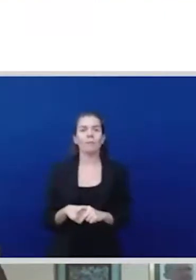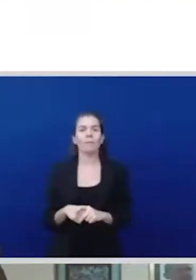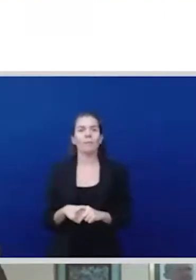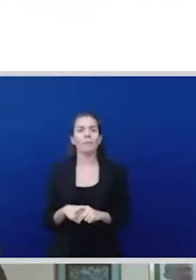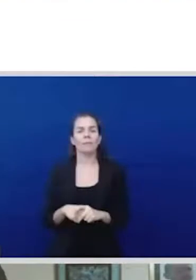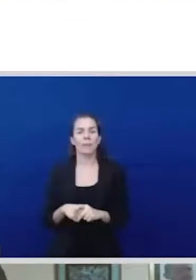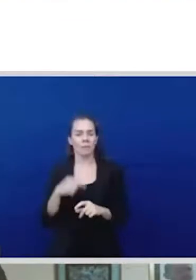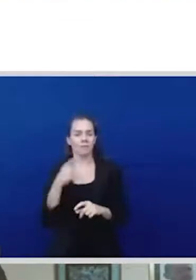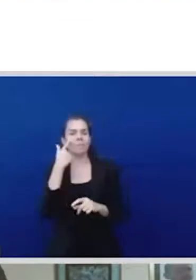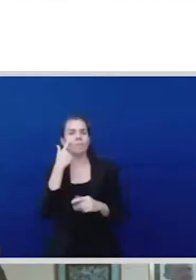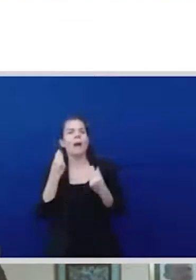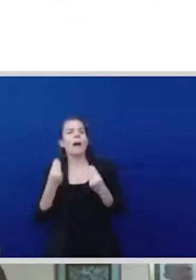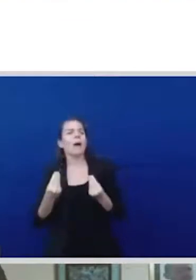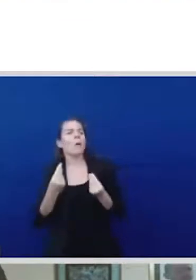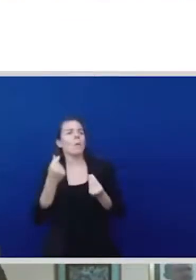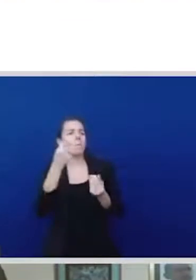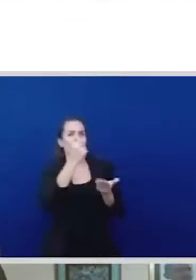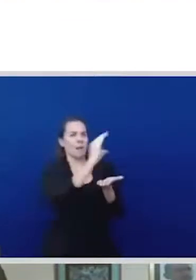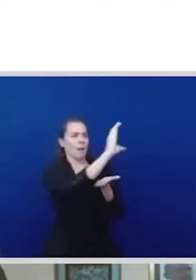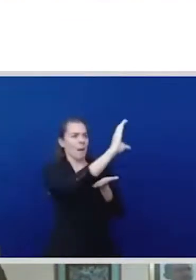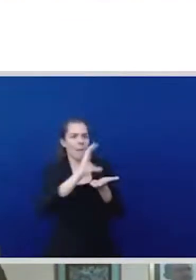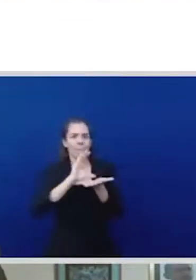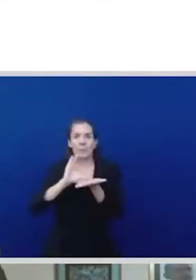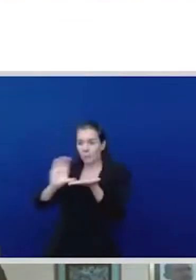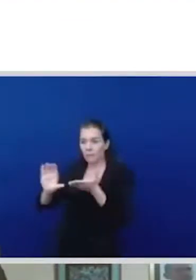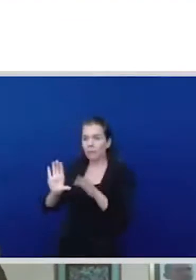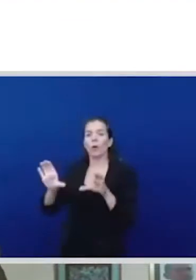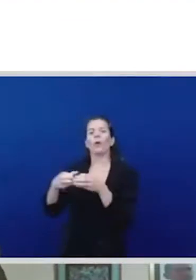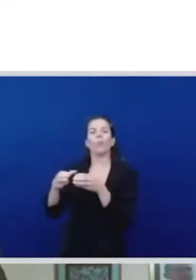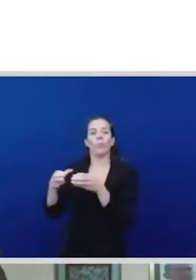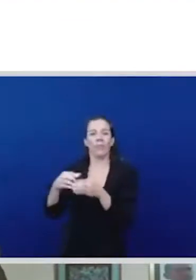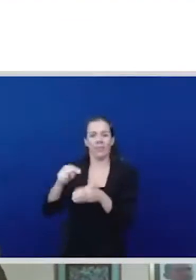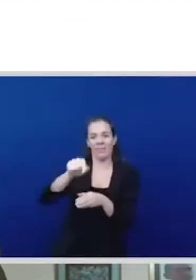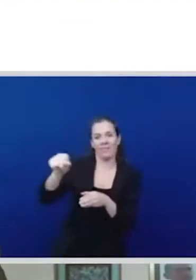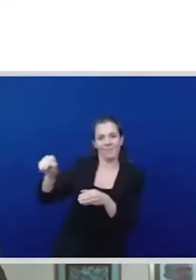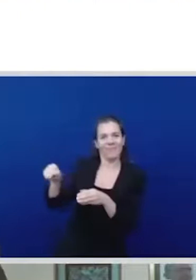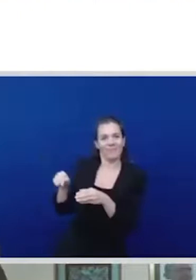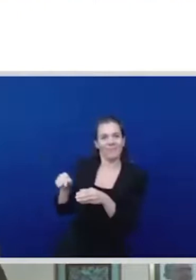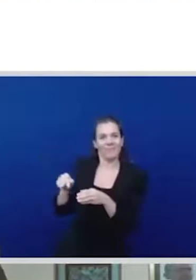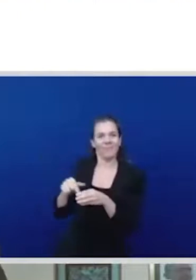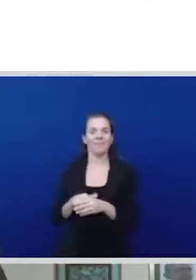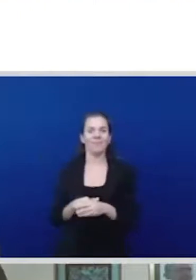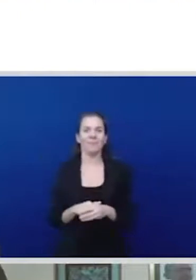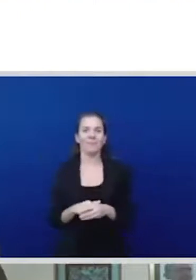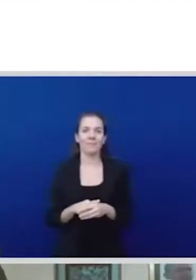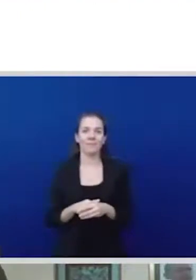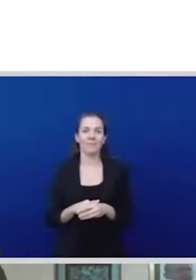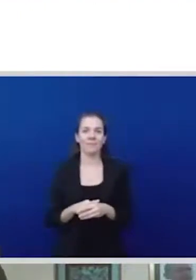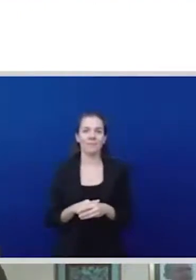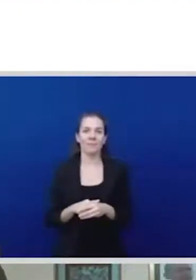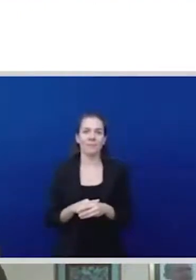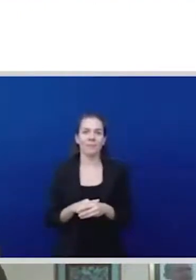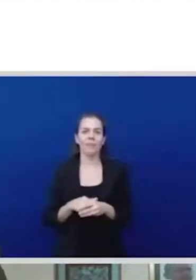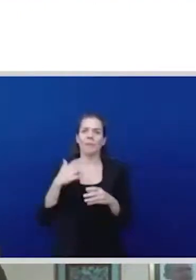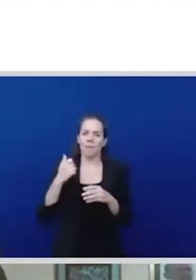recover from the next disaster because there are many disasters waiting in all of our communities right so I think a lot of that has to